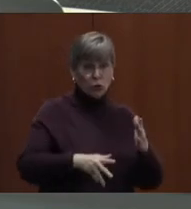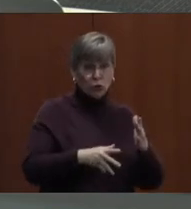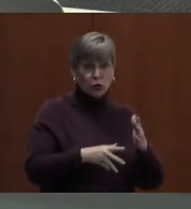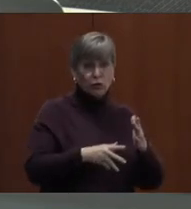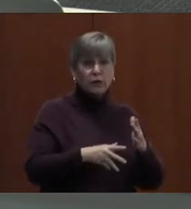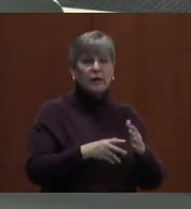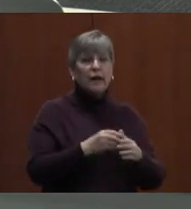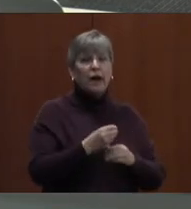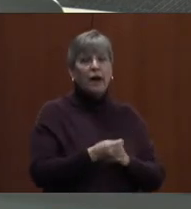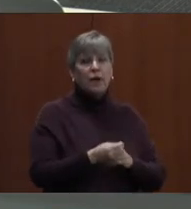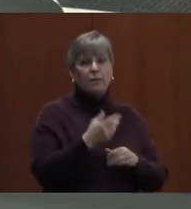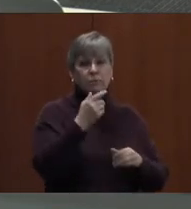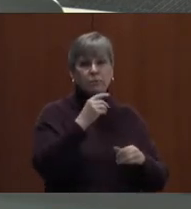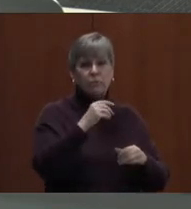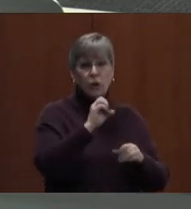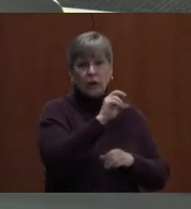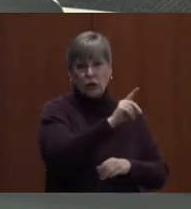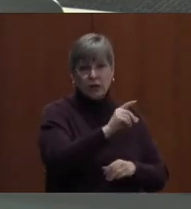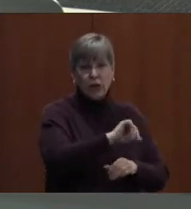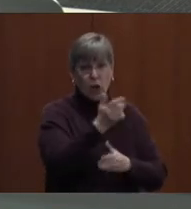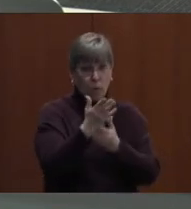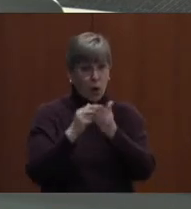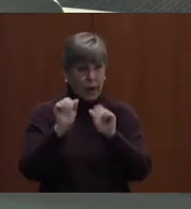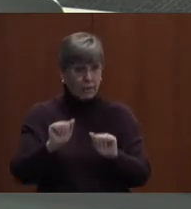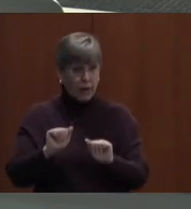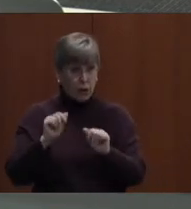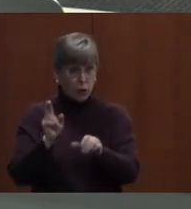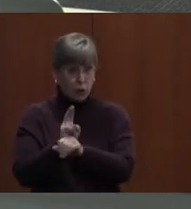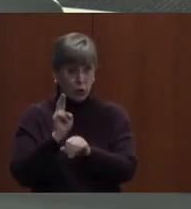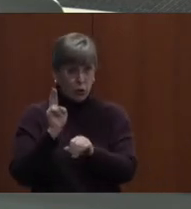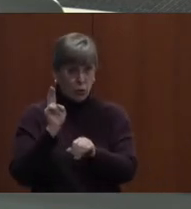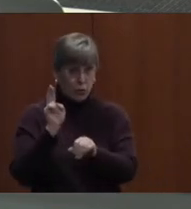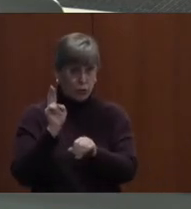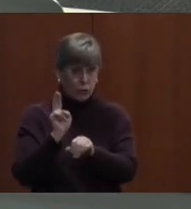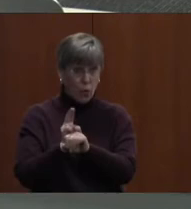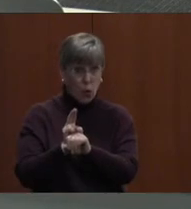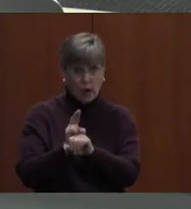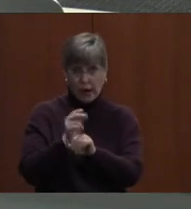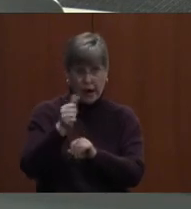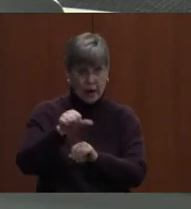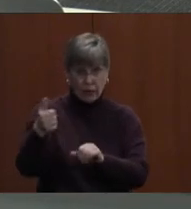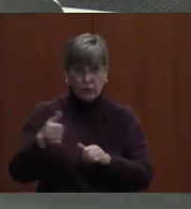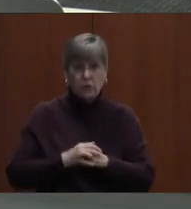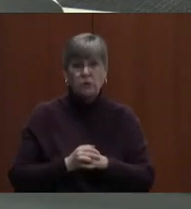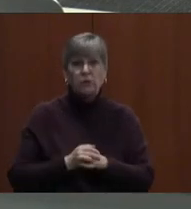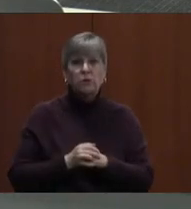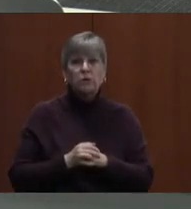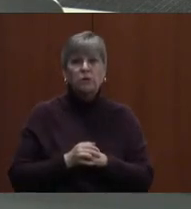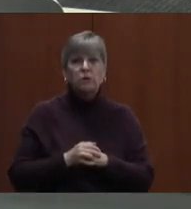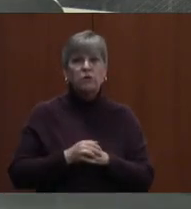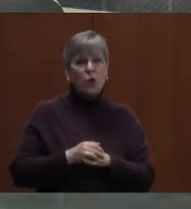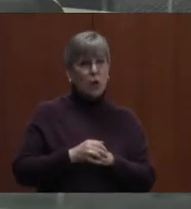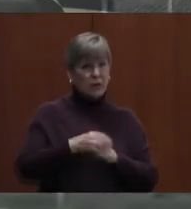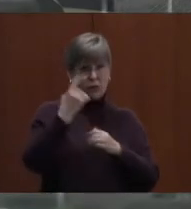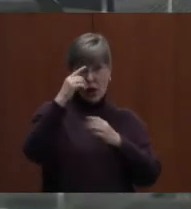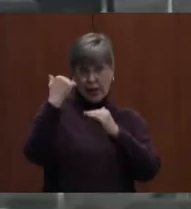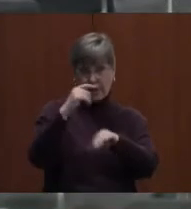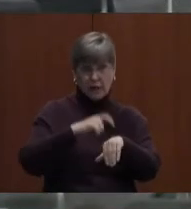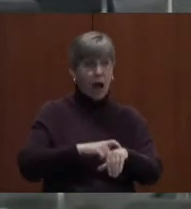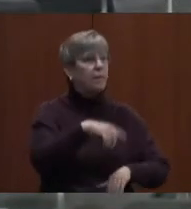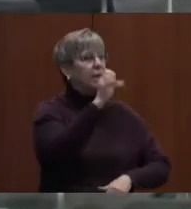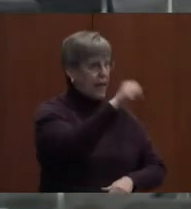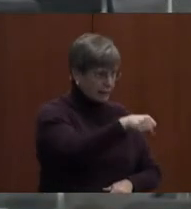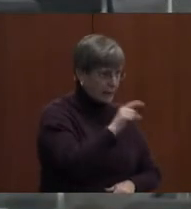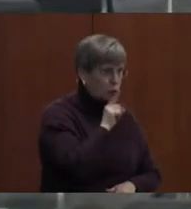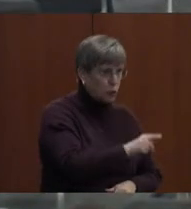education. Another portion of it can be used for nearly any project. But it's for a limited time. It is. Thank